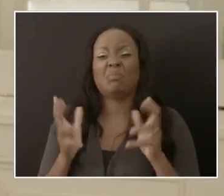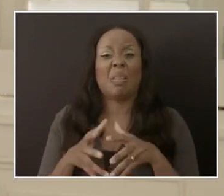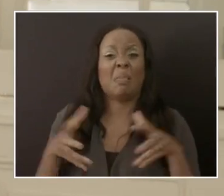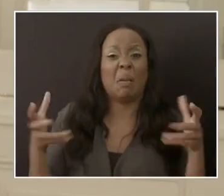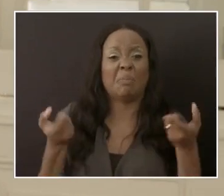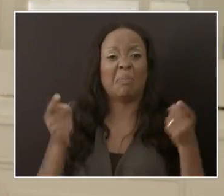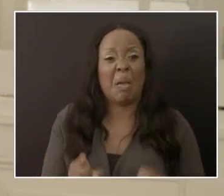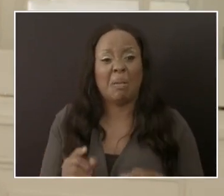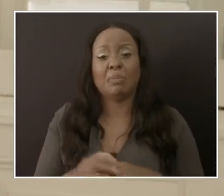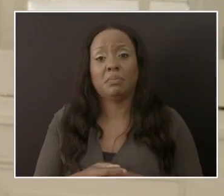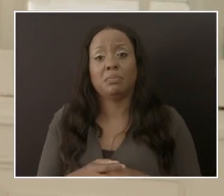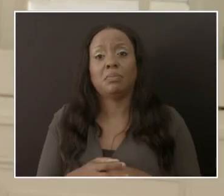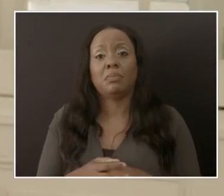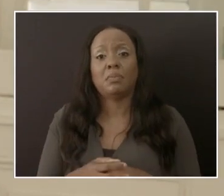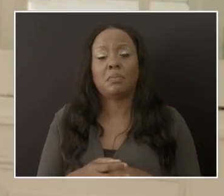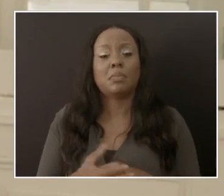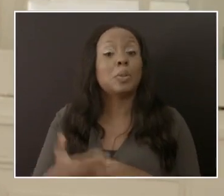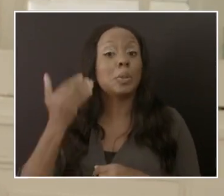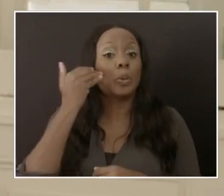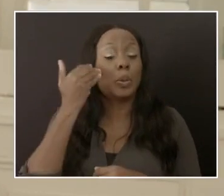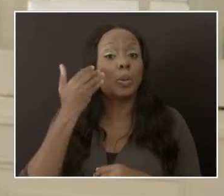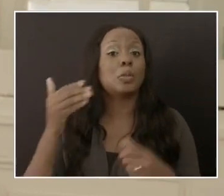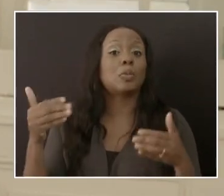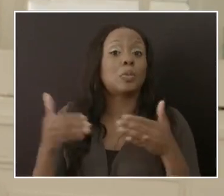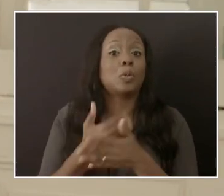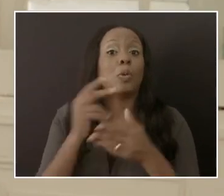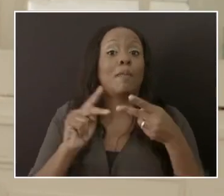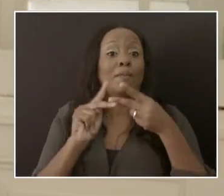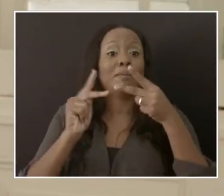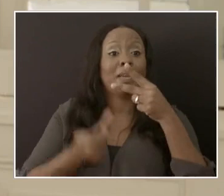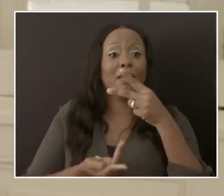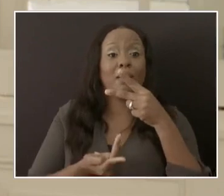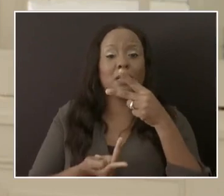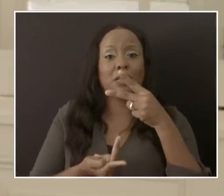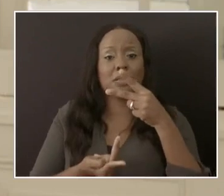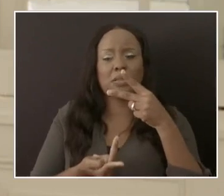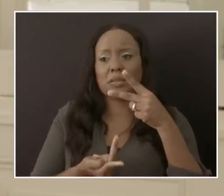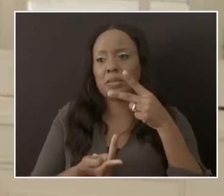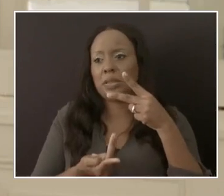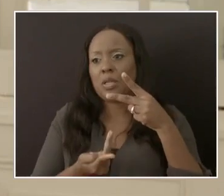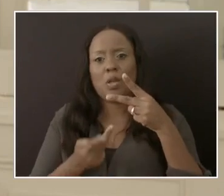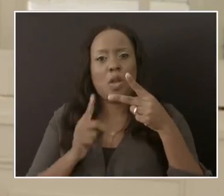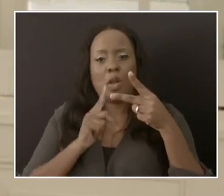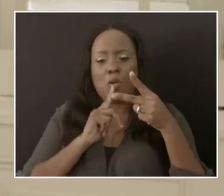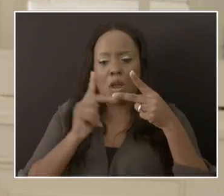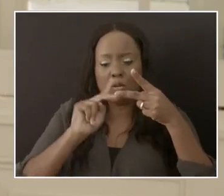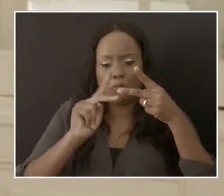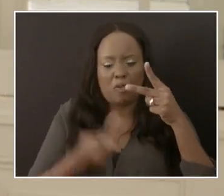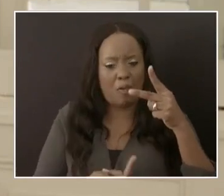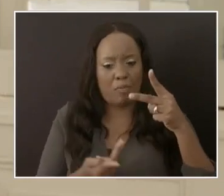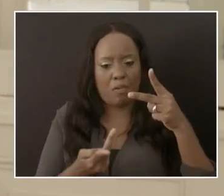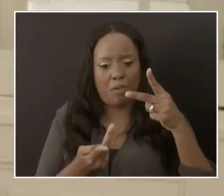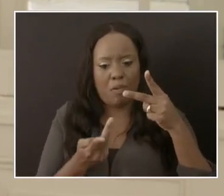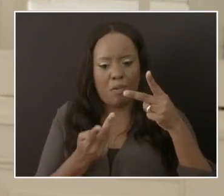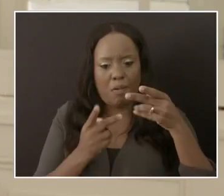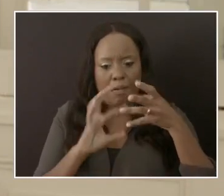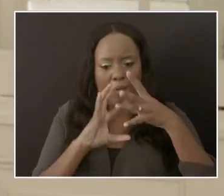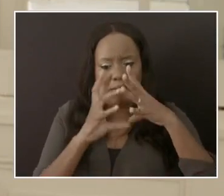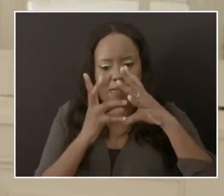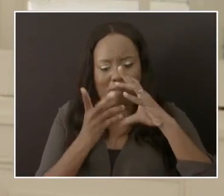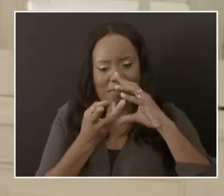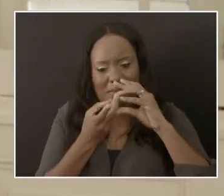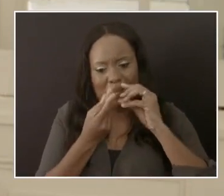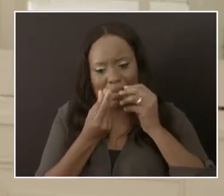there is a new variant which has several mutations. And that variant was